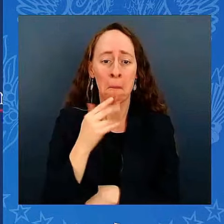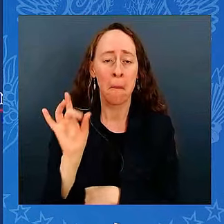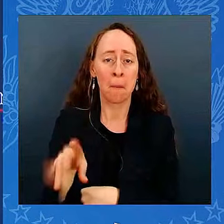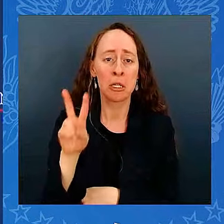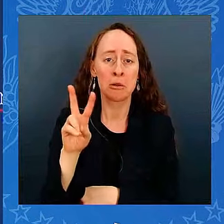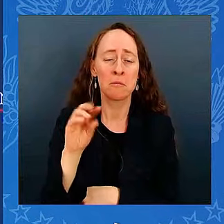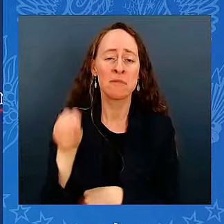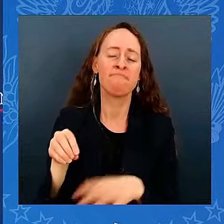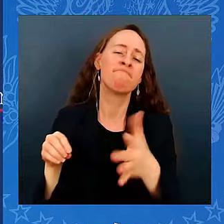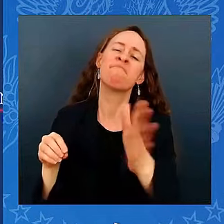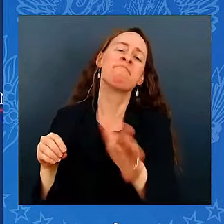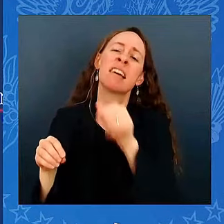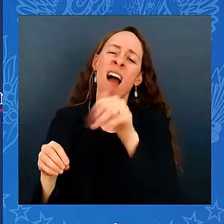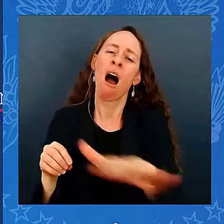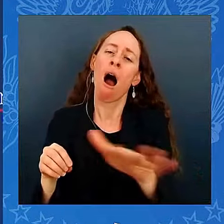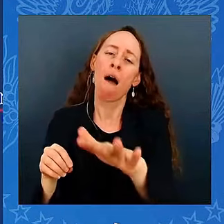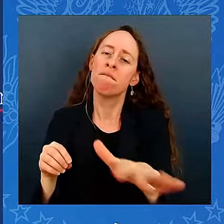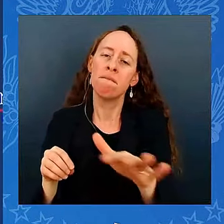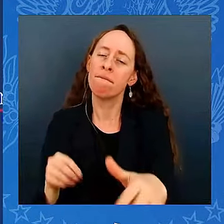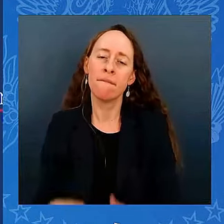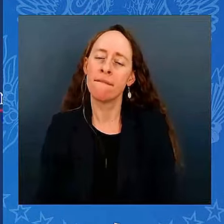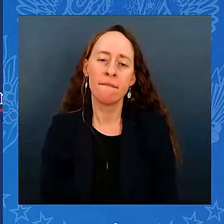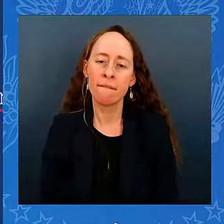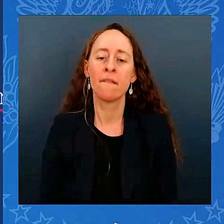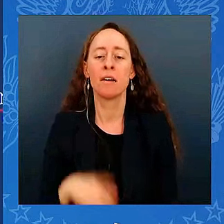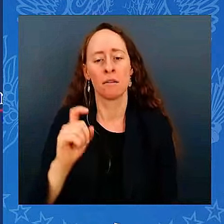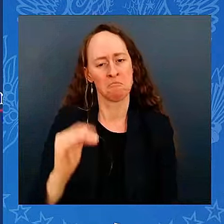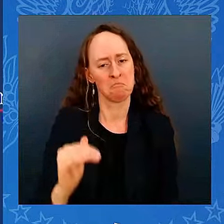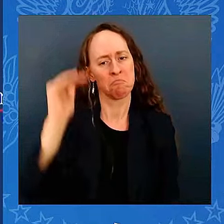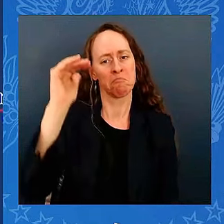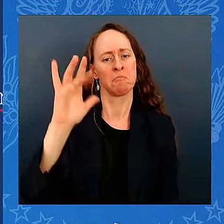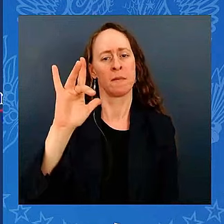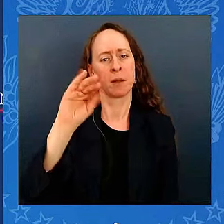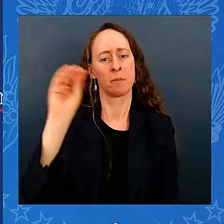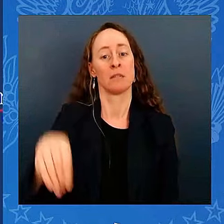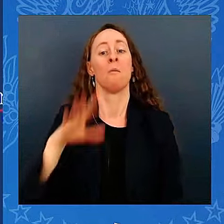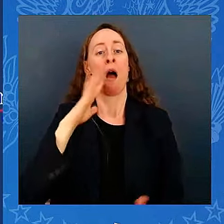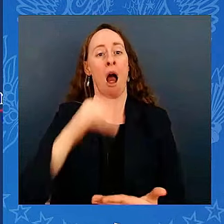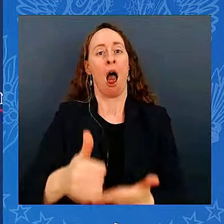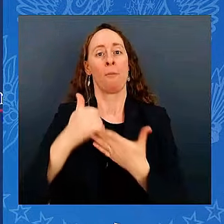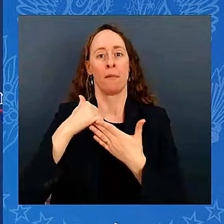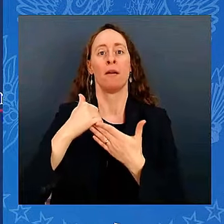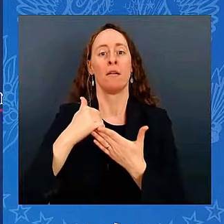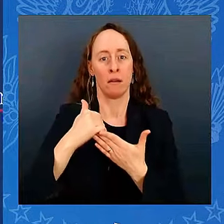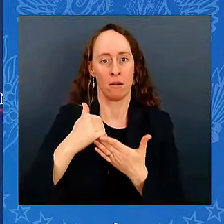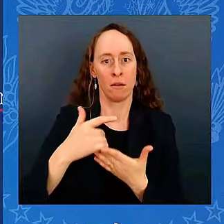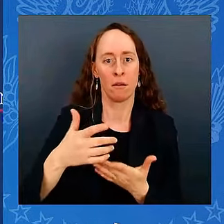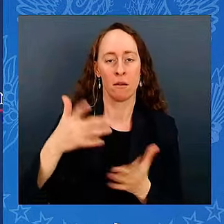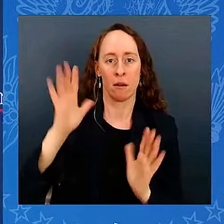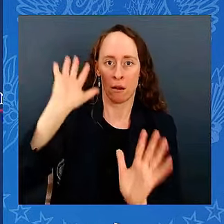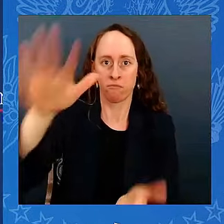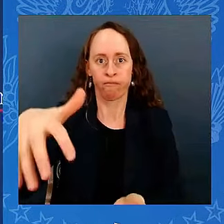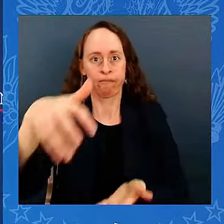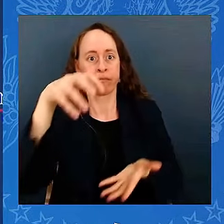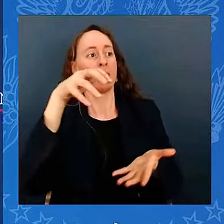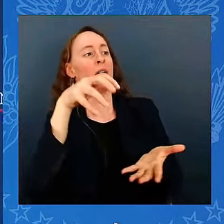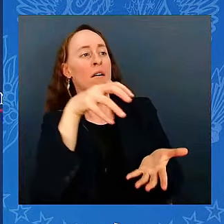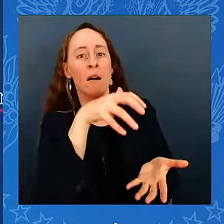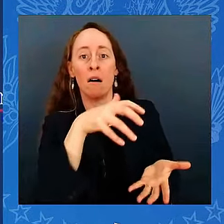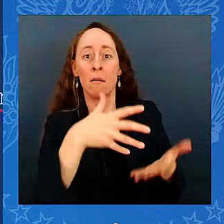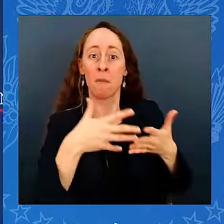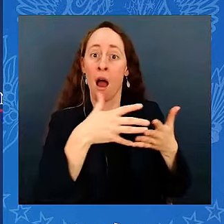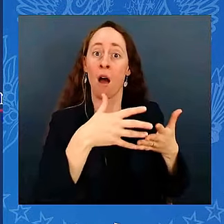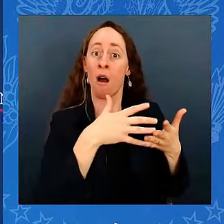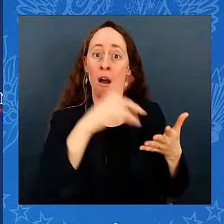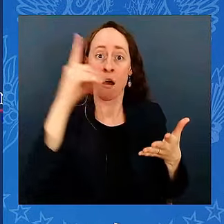income — $500 billion in the next 10 years. We could cut the deficit. We'd be paying 25 percent.